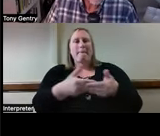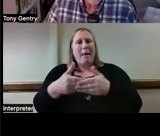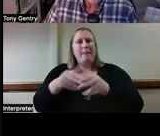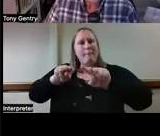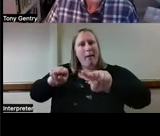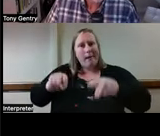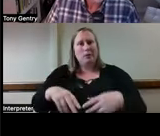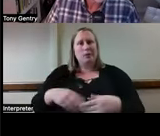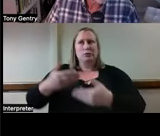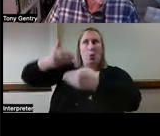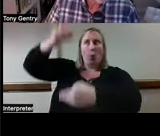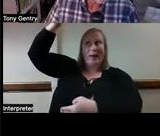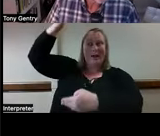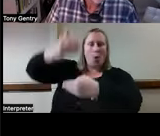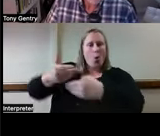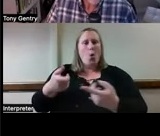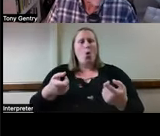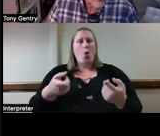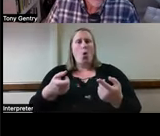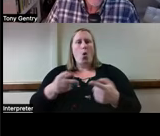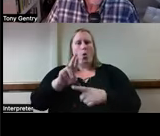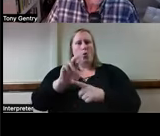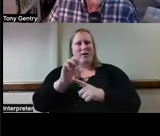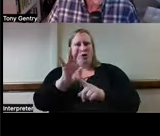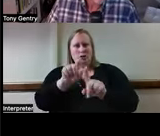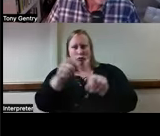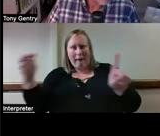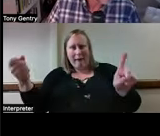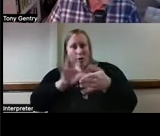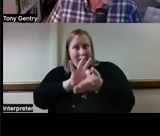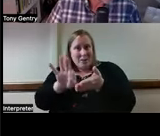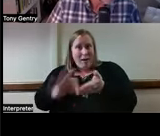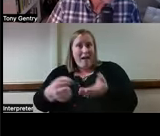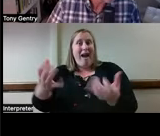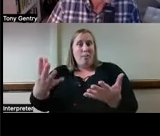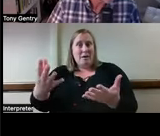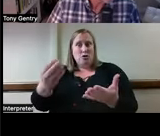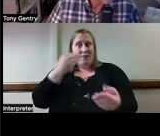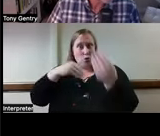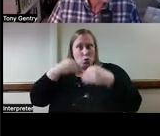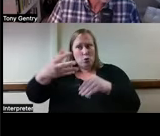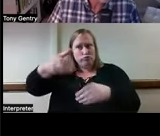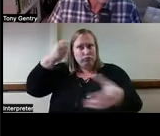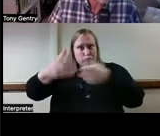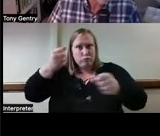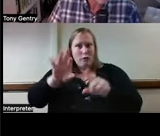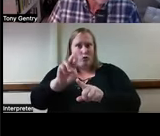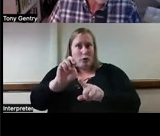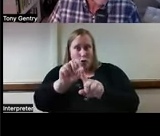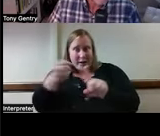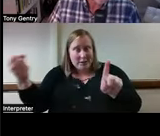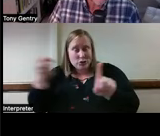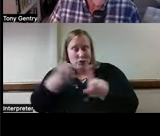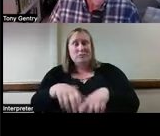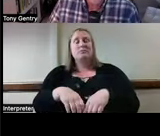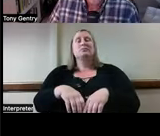window blinds, refrigerators that track your food consumption, shopping carts at the grocery store that record and what you're putting